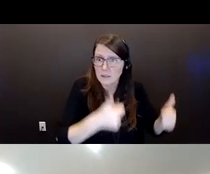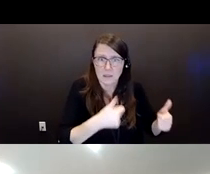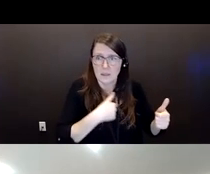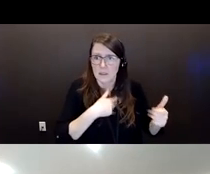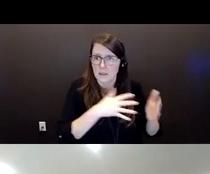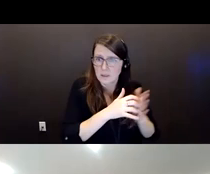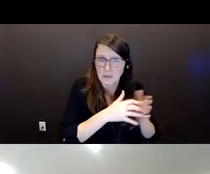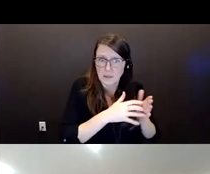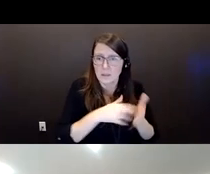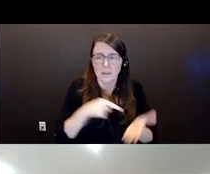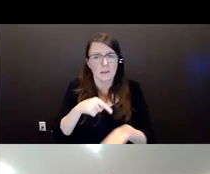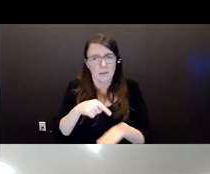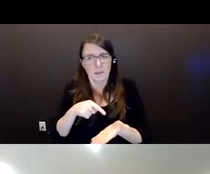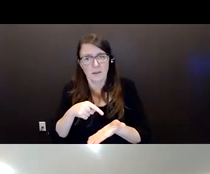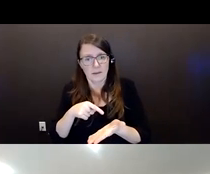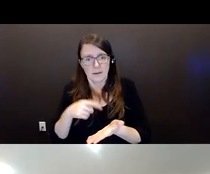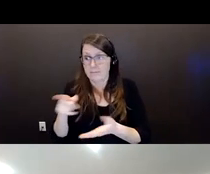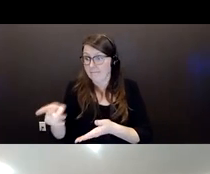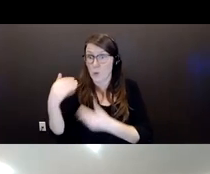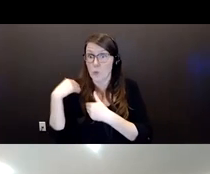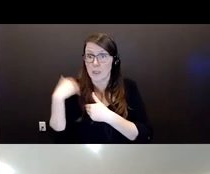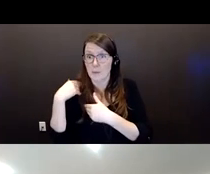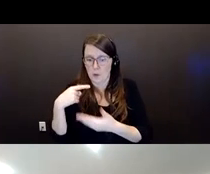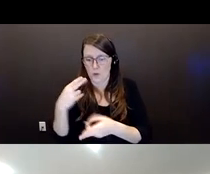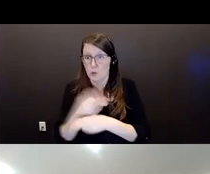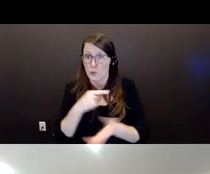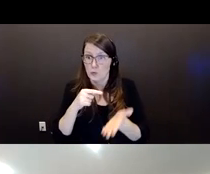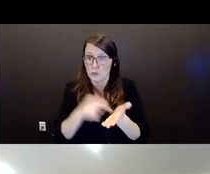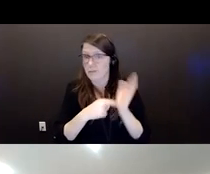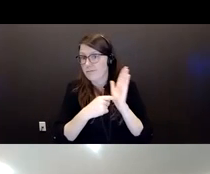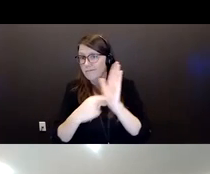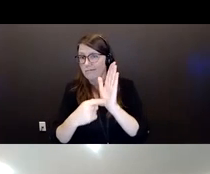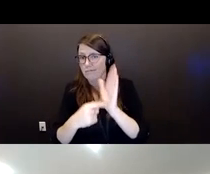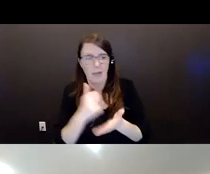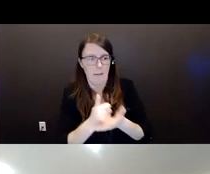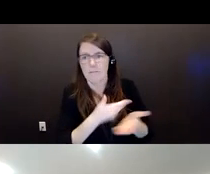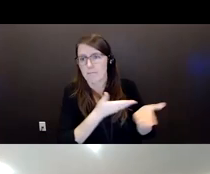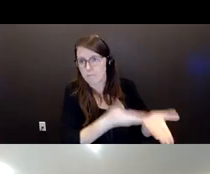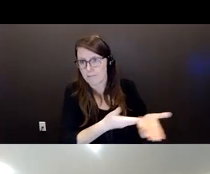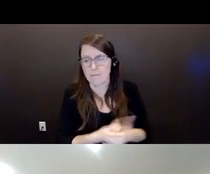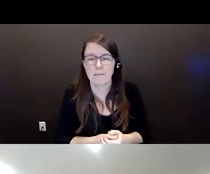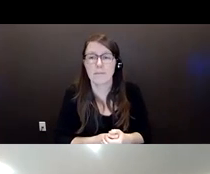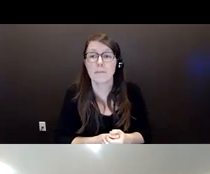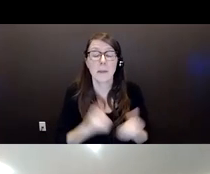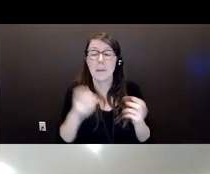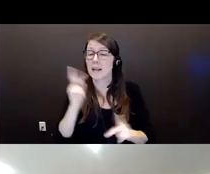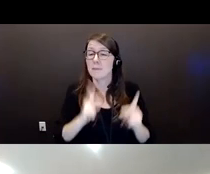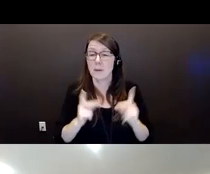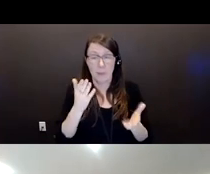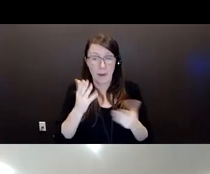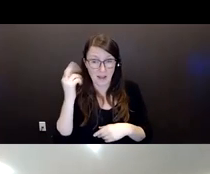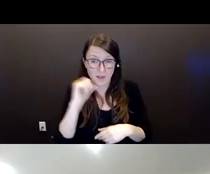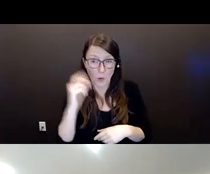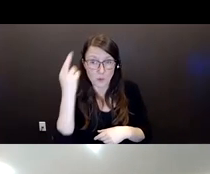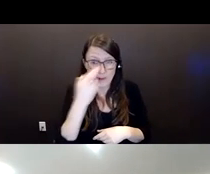poor for most people because they do not realize what they are signing and the implications of what they're